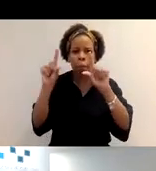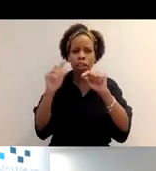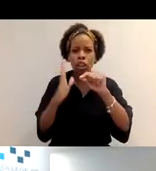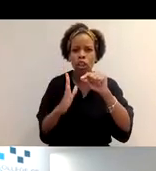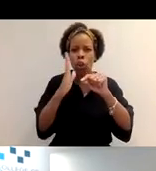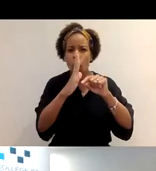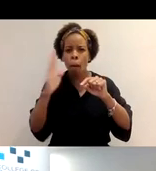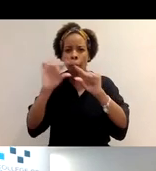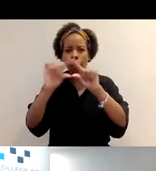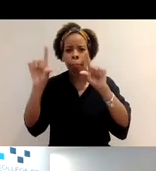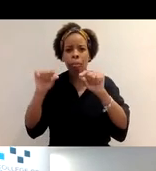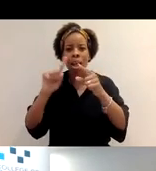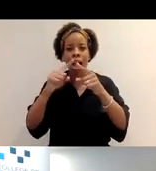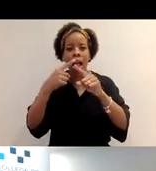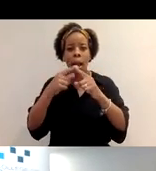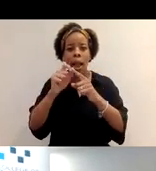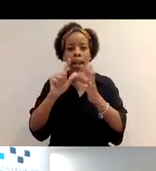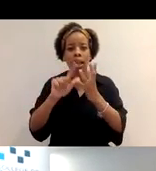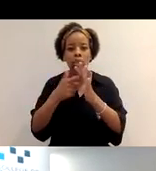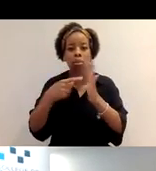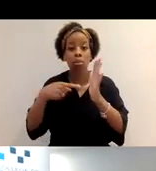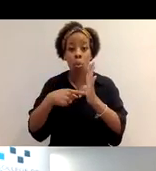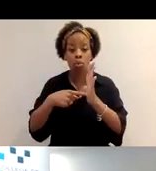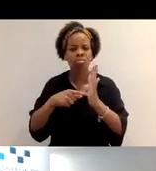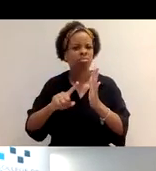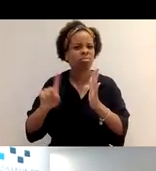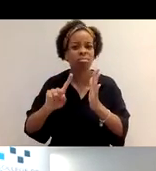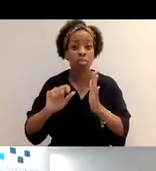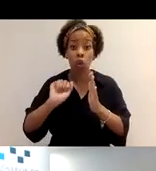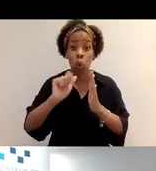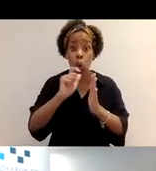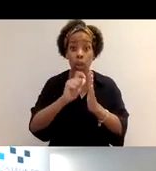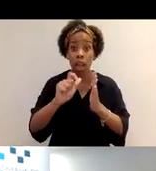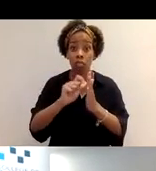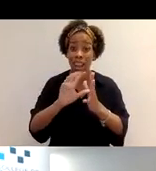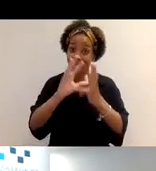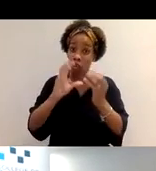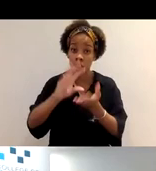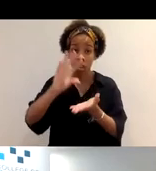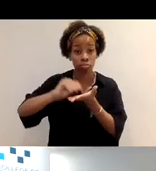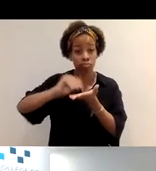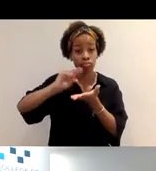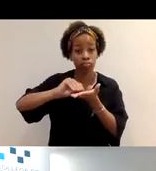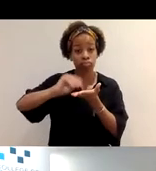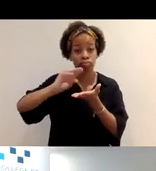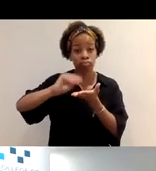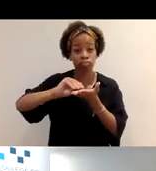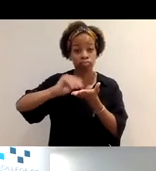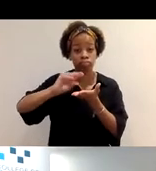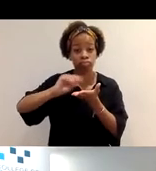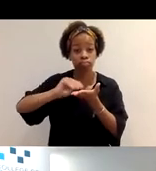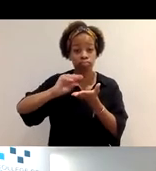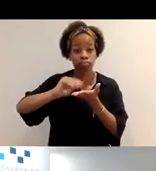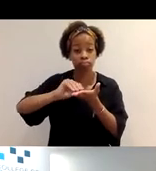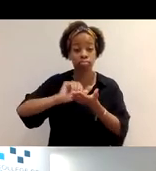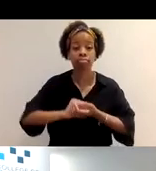you get a download of everything in your diary that you can then use to fill in the CPD profile. So you just hit